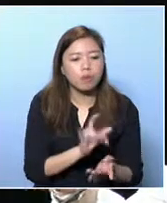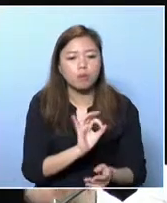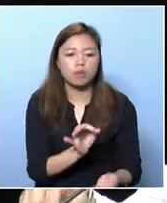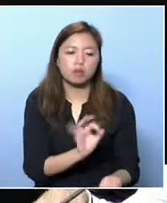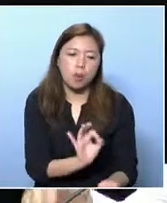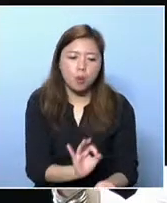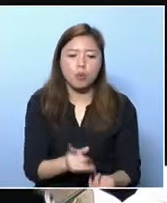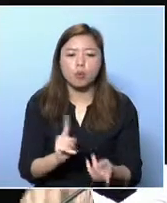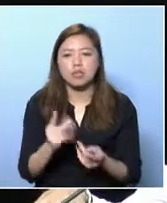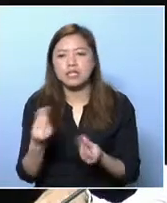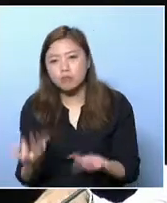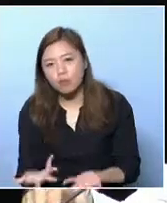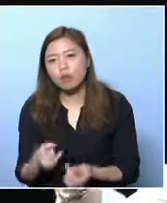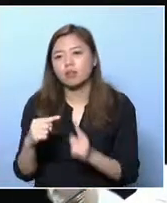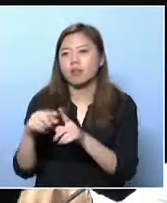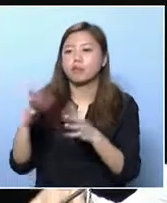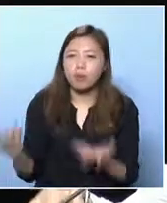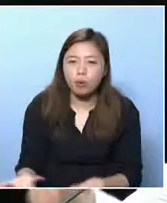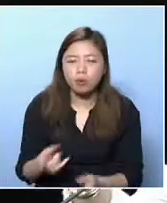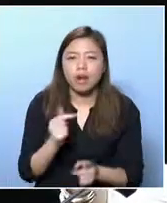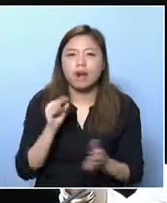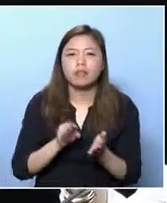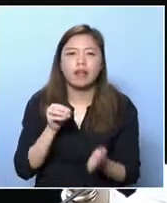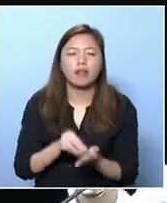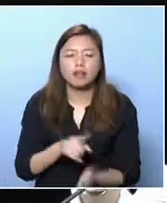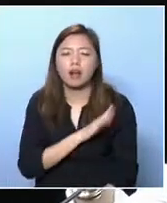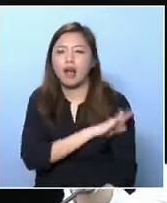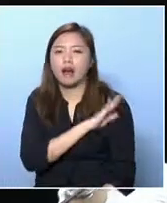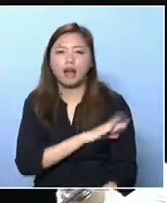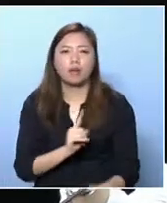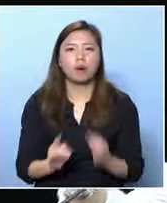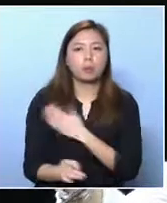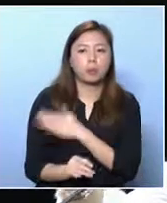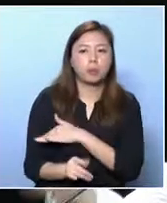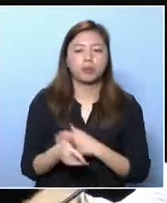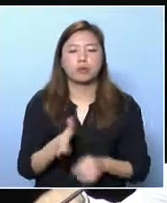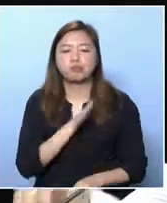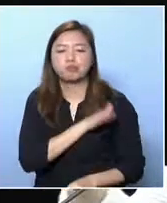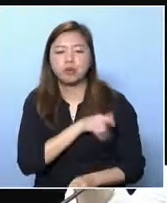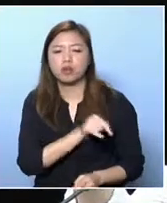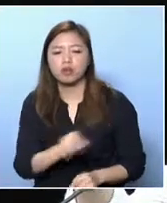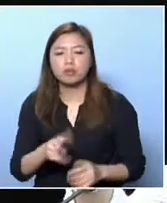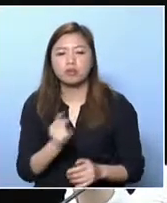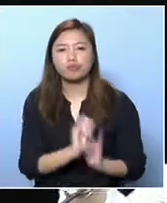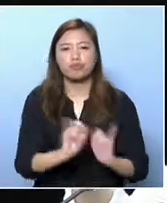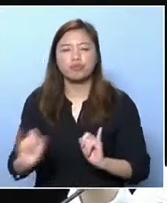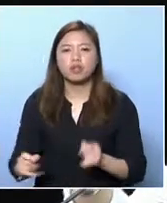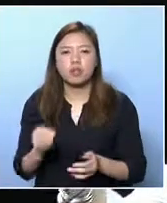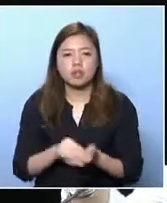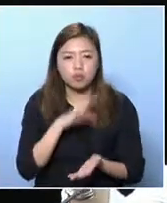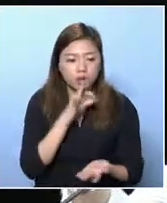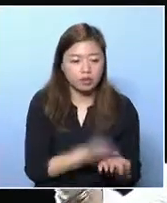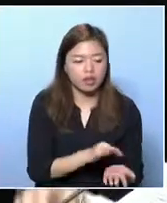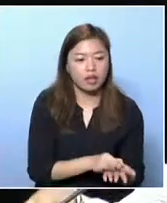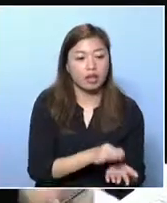Either they bring the lack of land, or the lack of manpower, or the lack of funding. So they